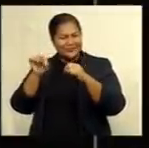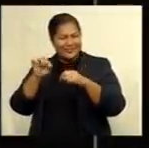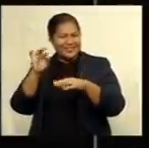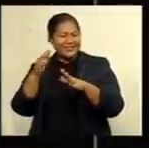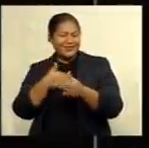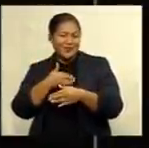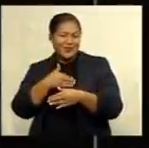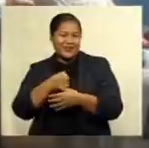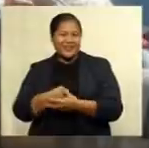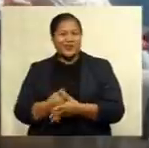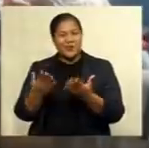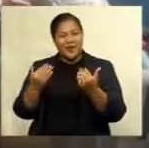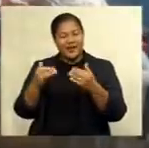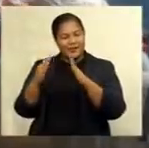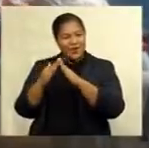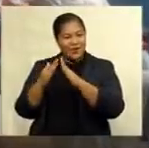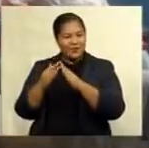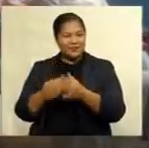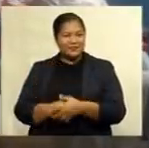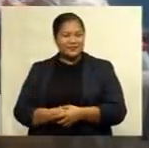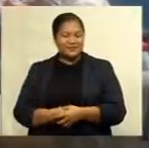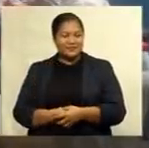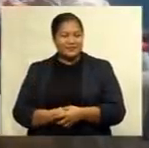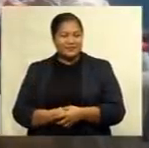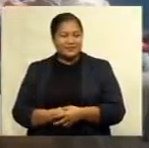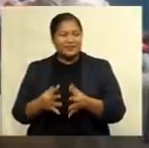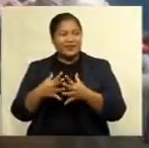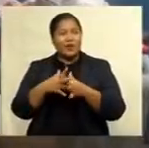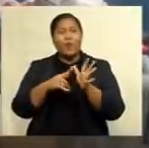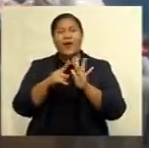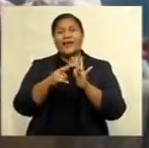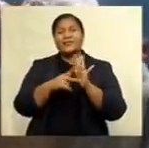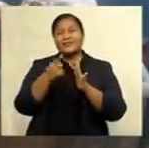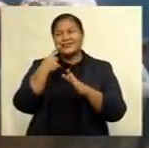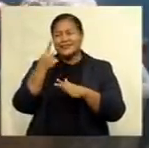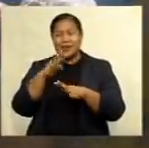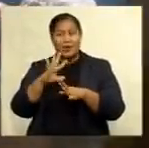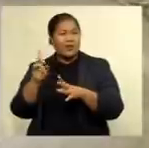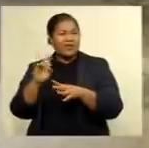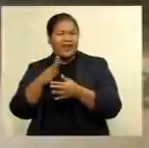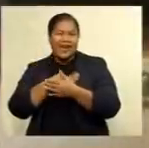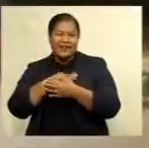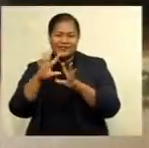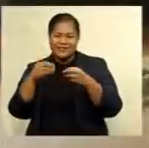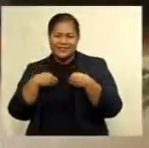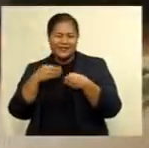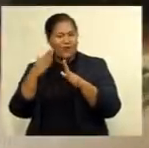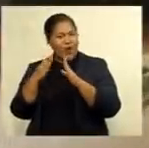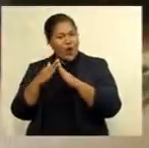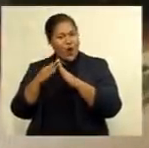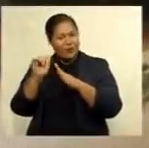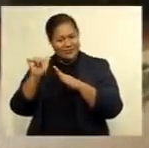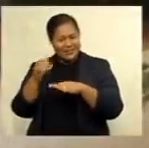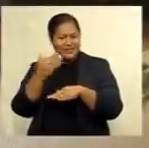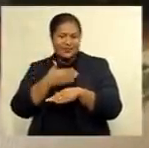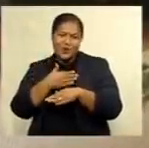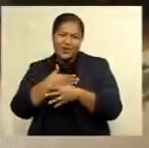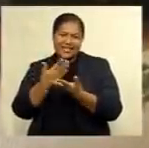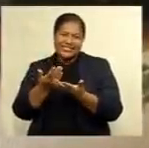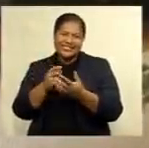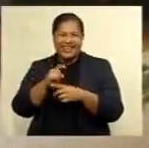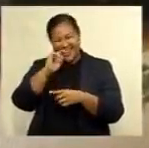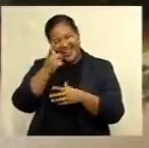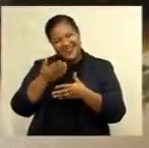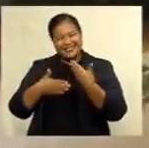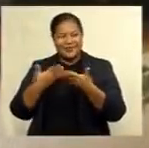Ranita Prakash reports. Waningolo says the reception he received at home this morning is beyond description. Came